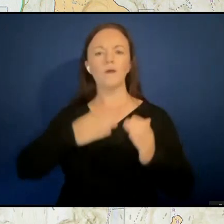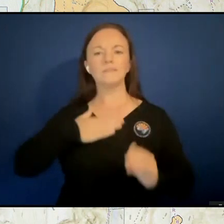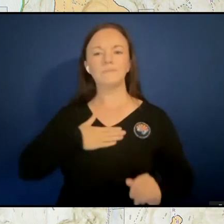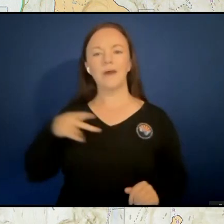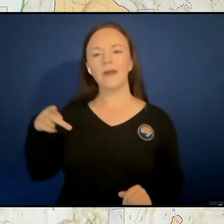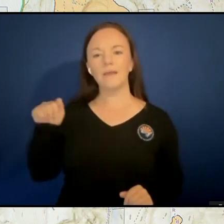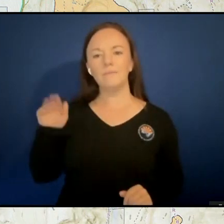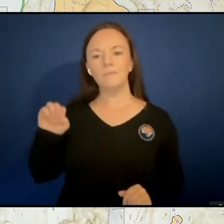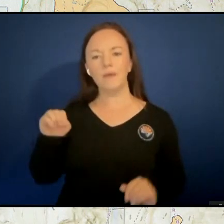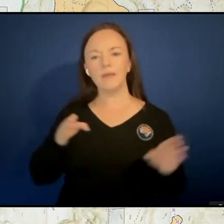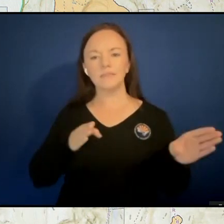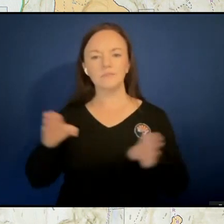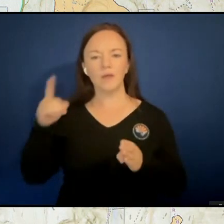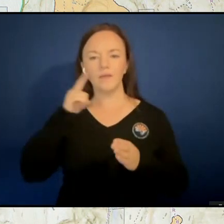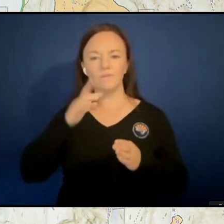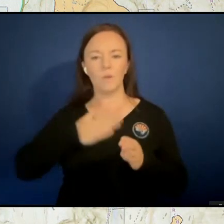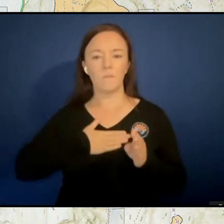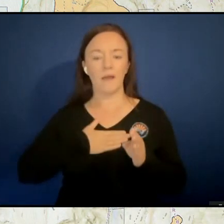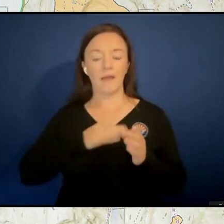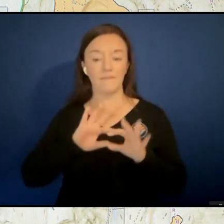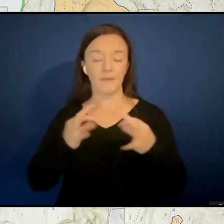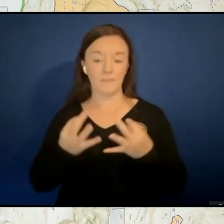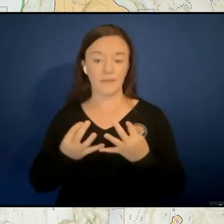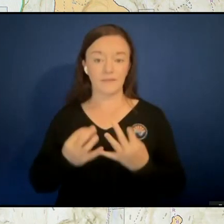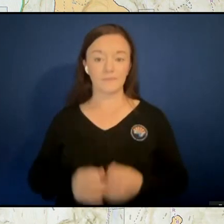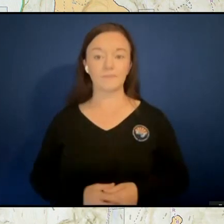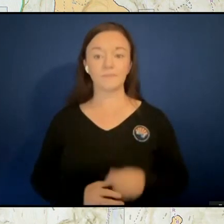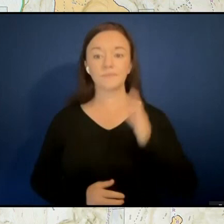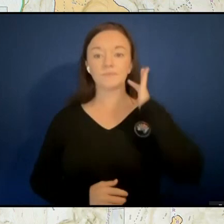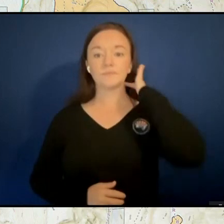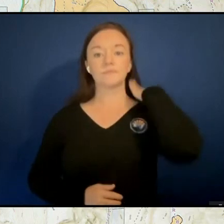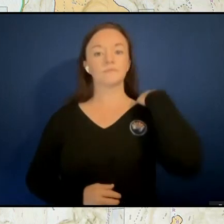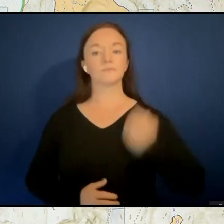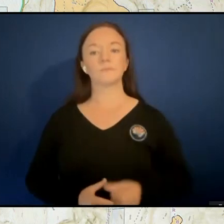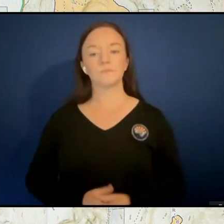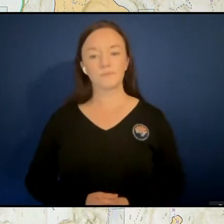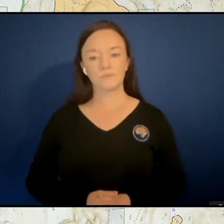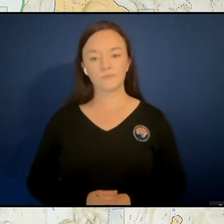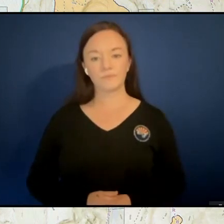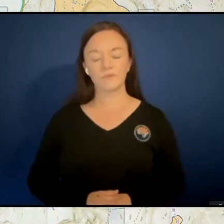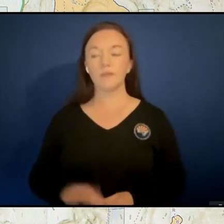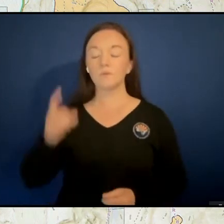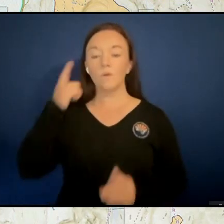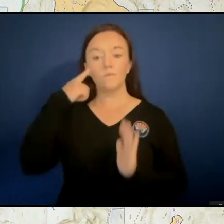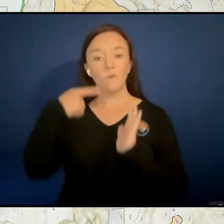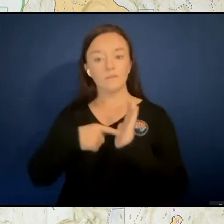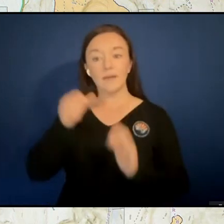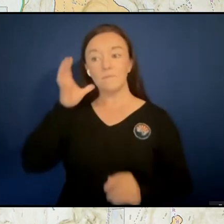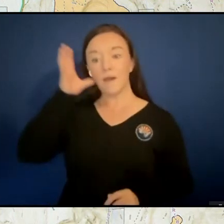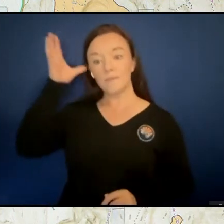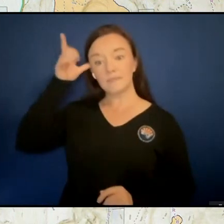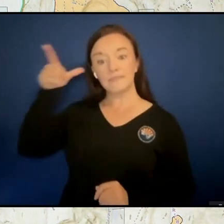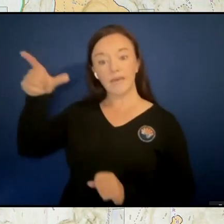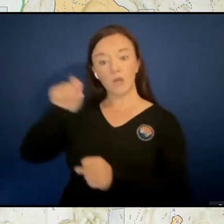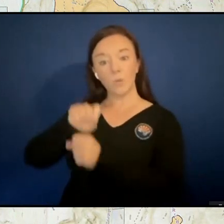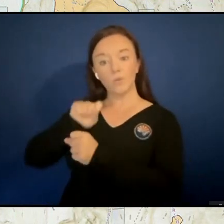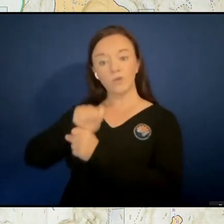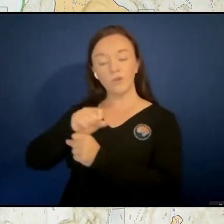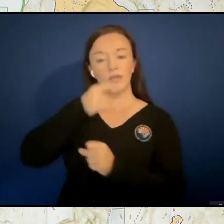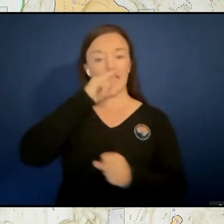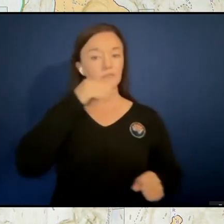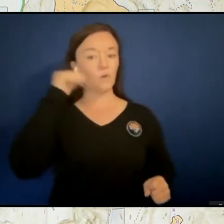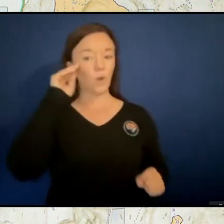family? And the way I'd be looking at that is like, Hey, if mom and dad are at work and the kids are home alone,